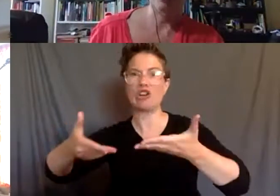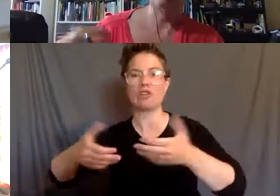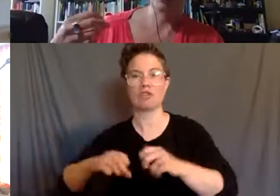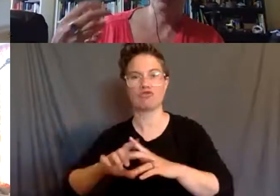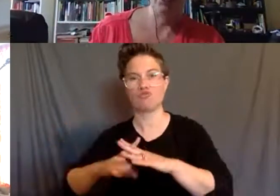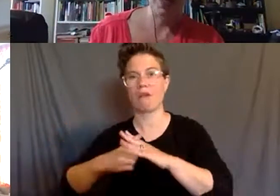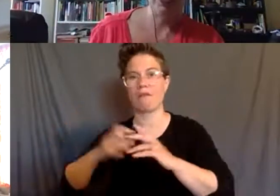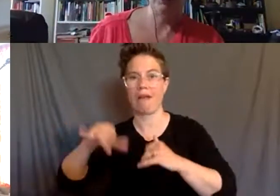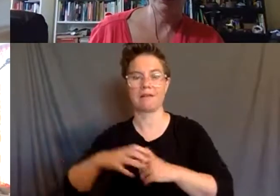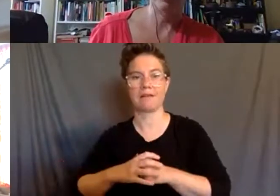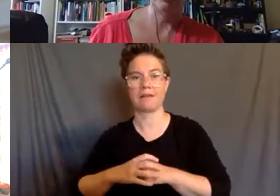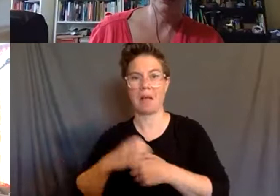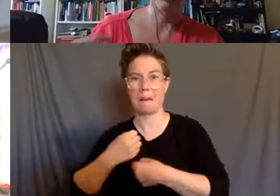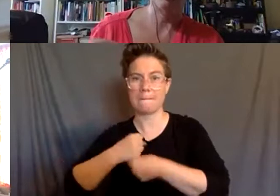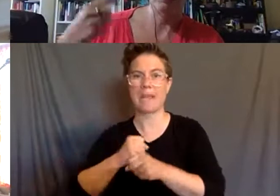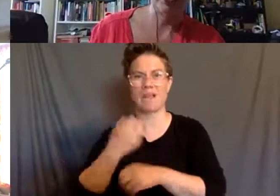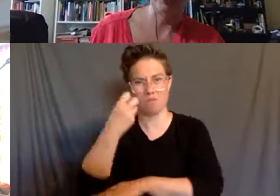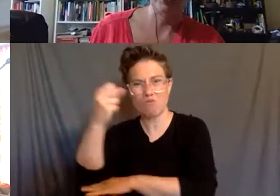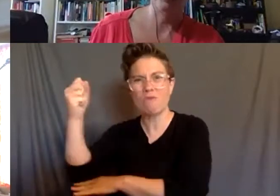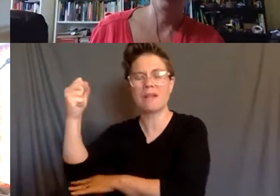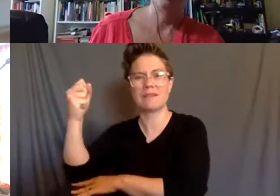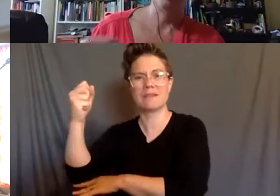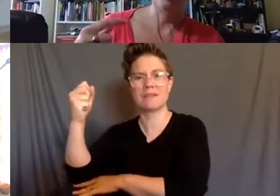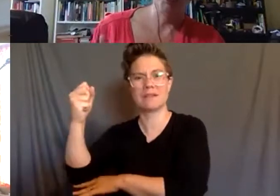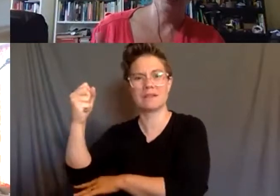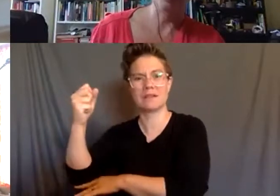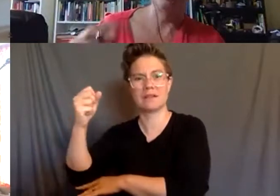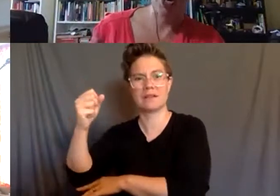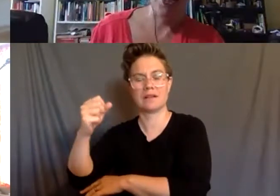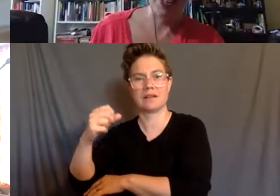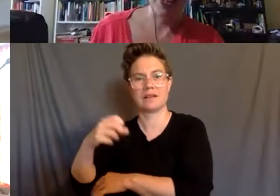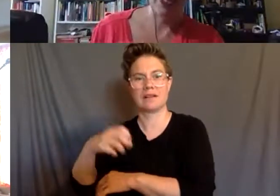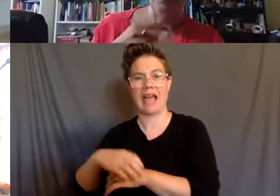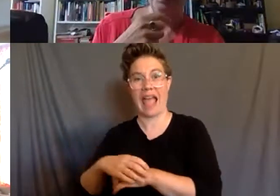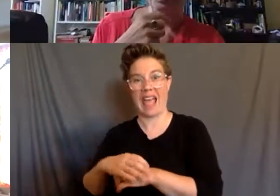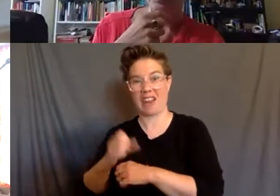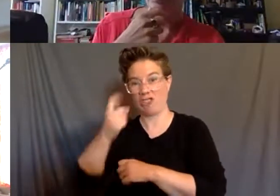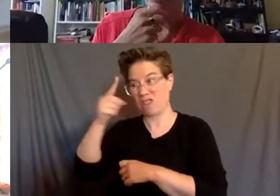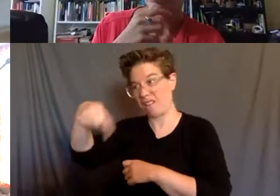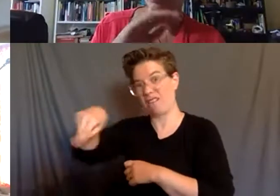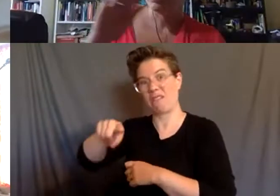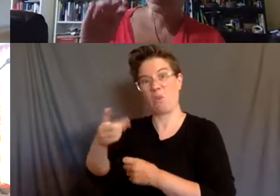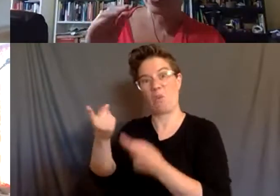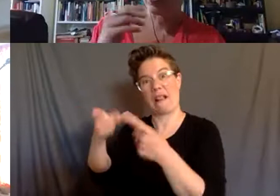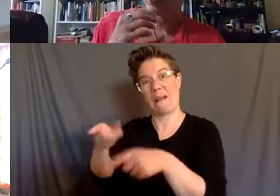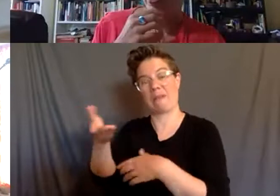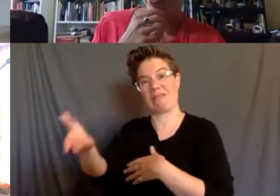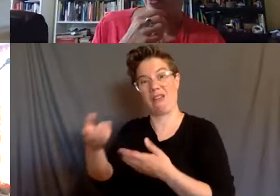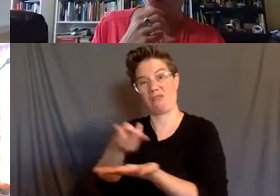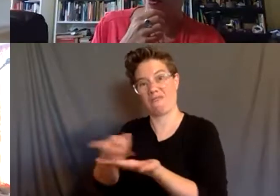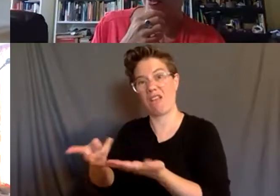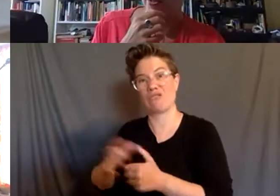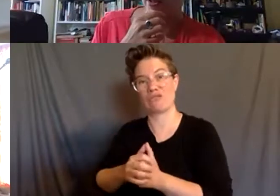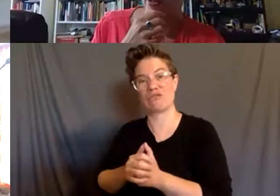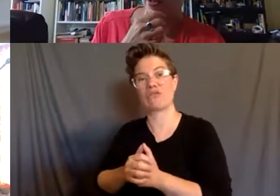that, creating movements to facilitate that, and the failures of doing that and not doing that. So that's what the book